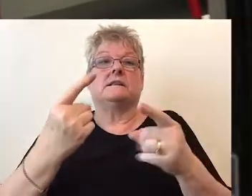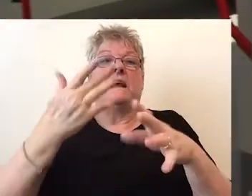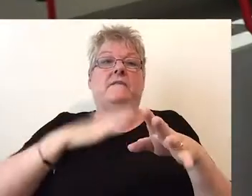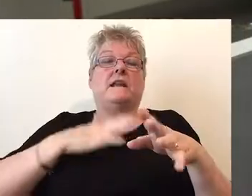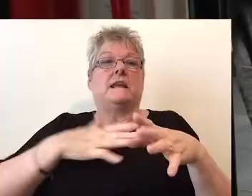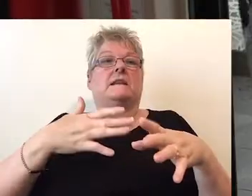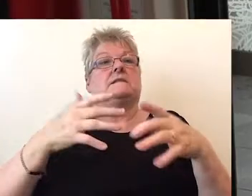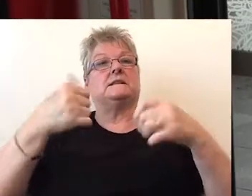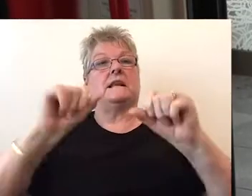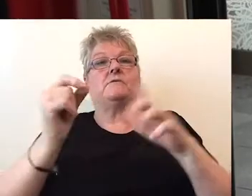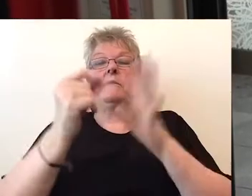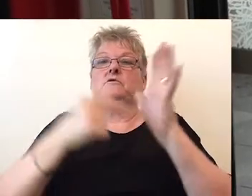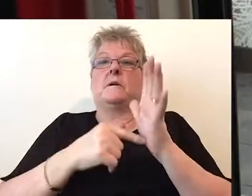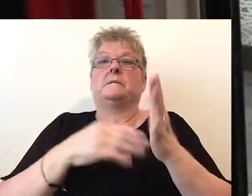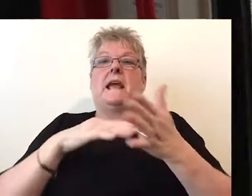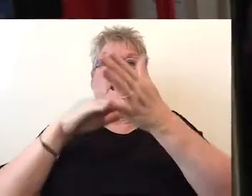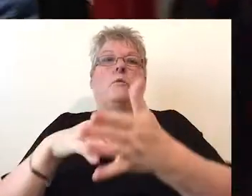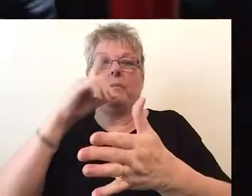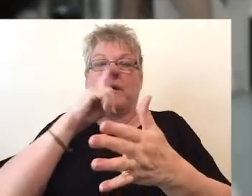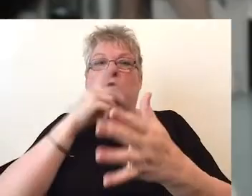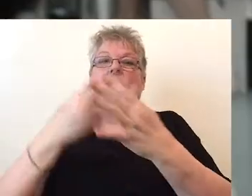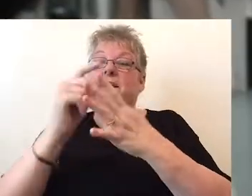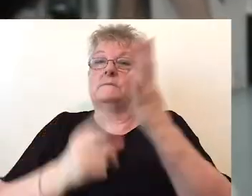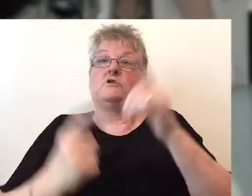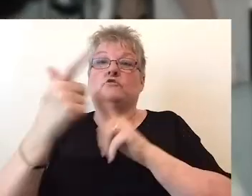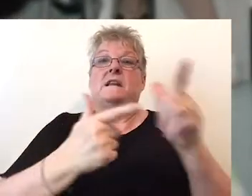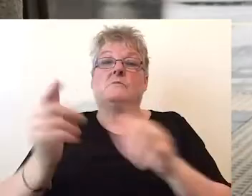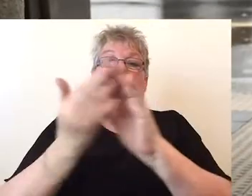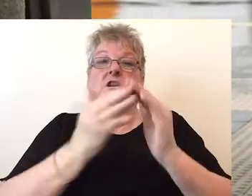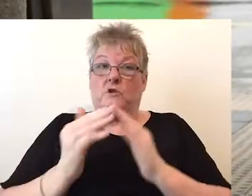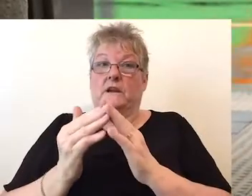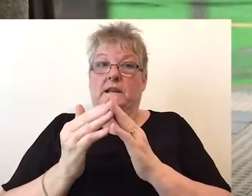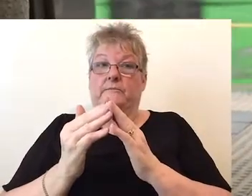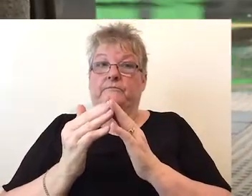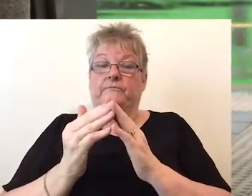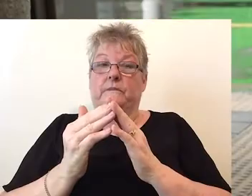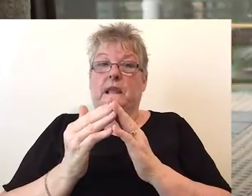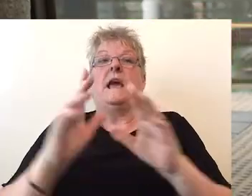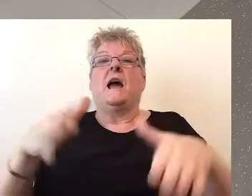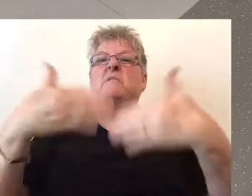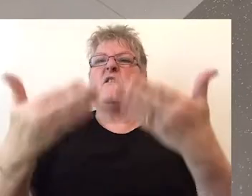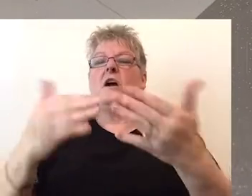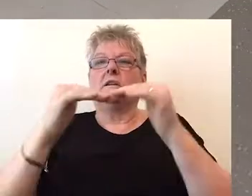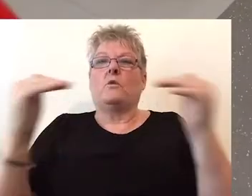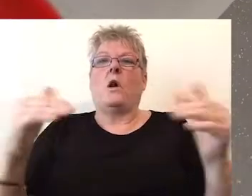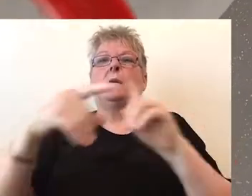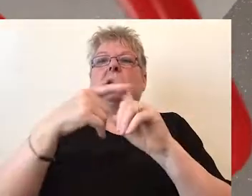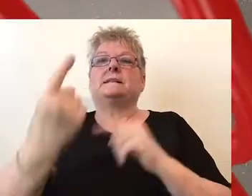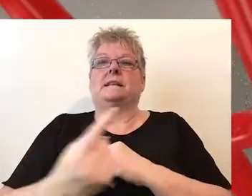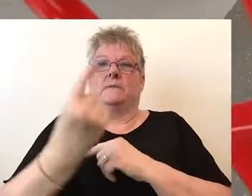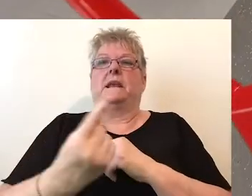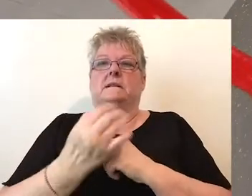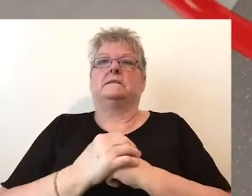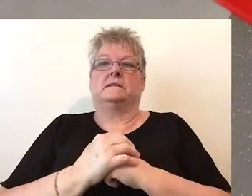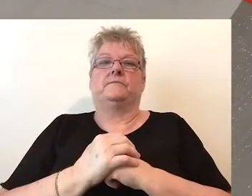public transport can be vital to helping people with disability travel around their community and provide equality and